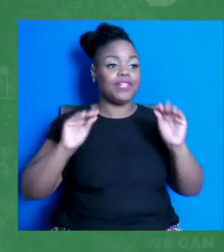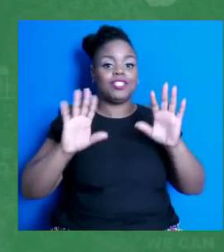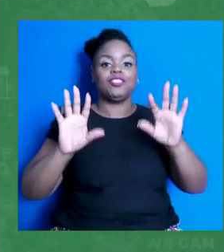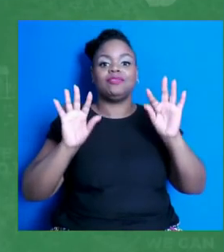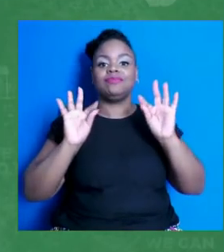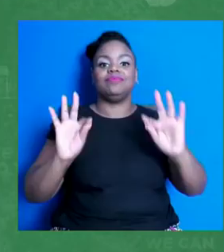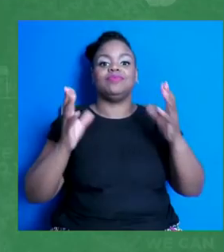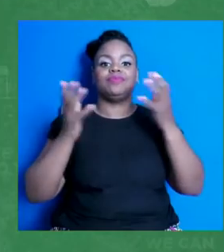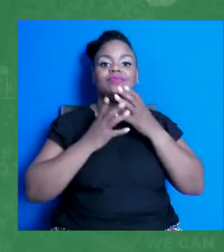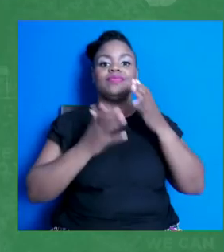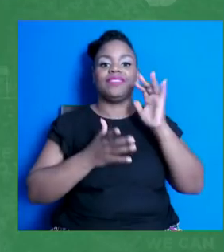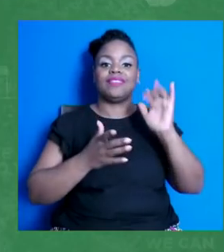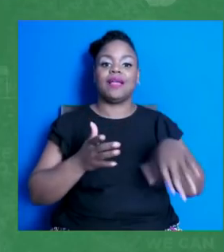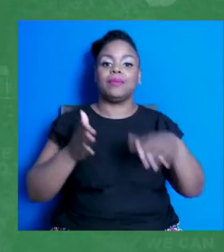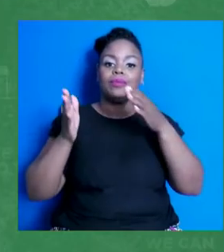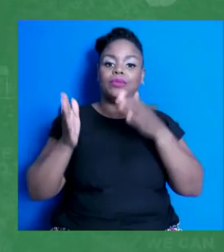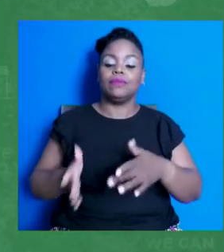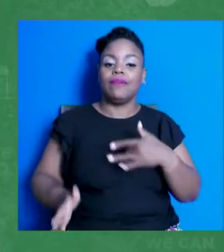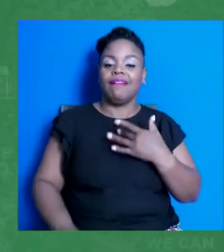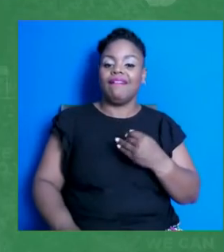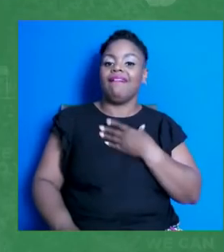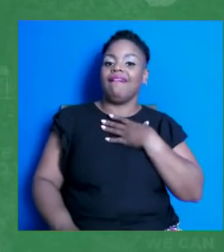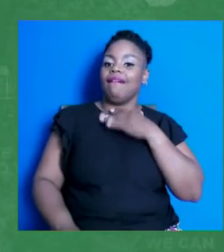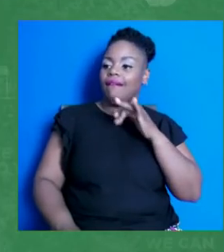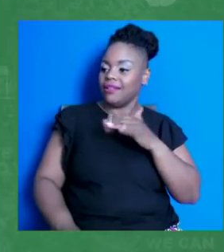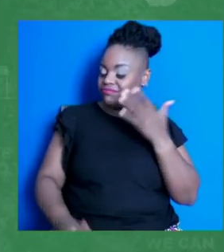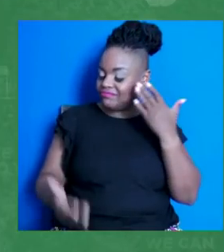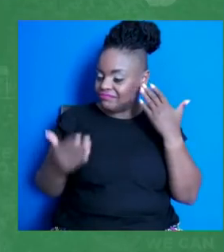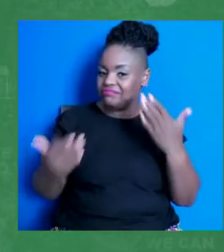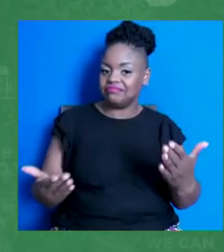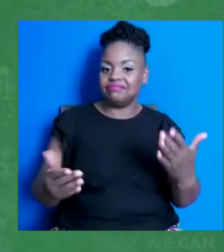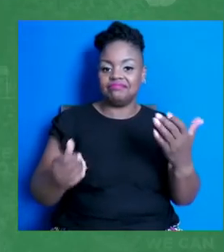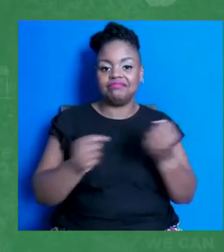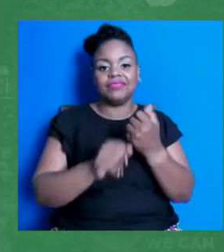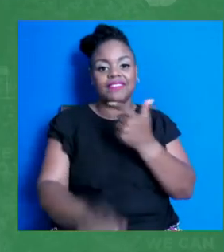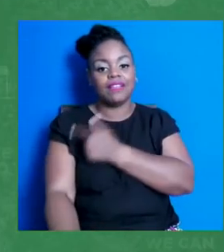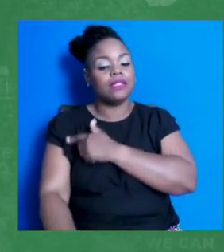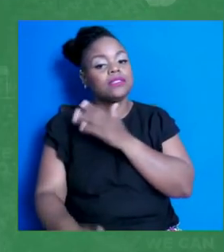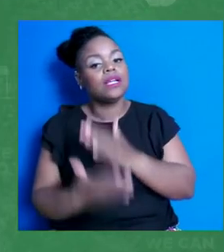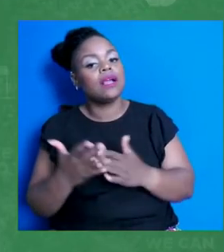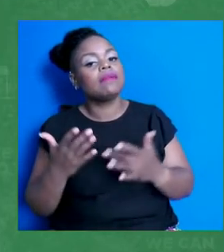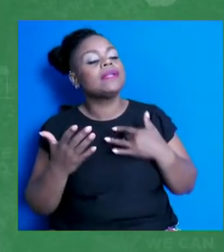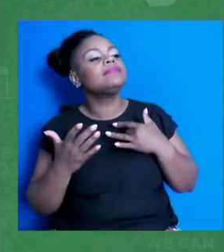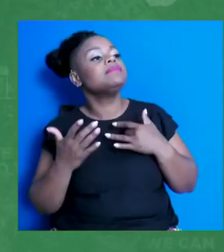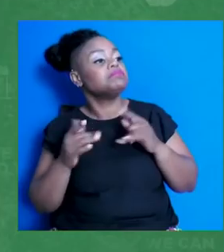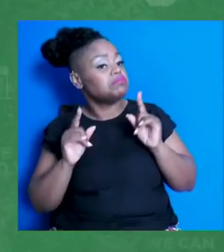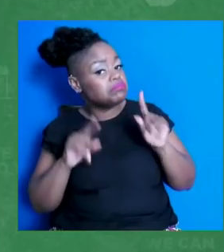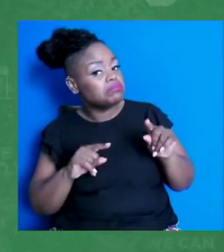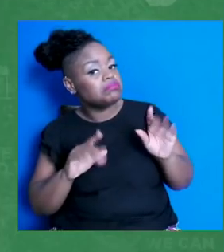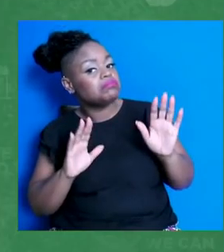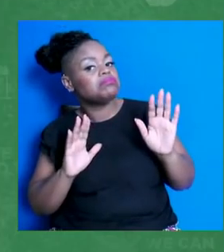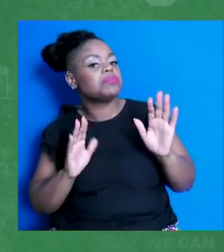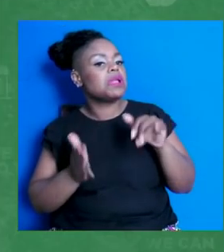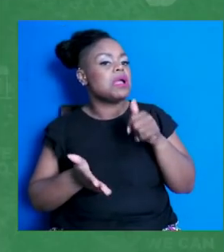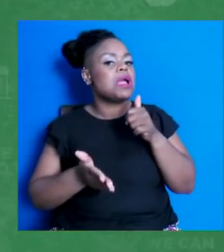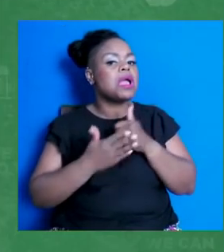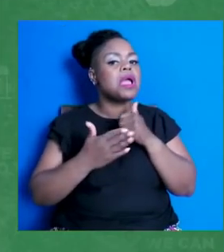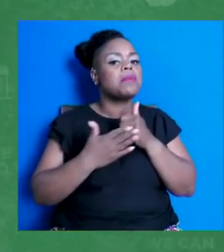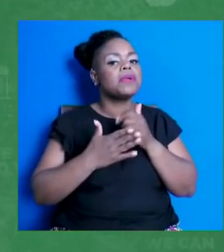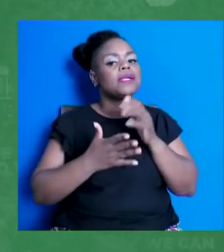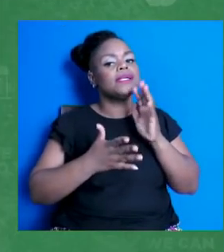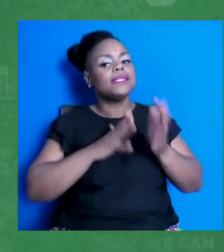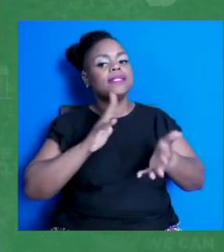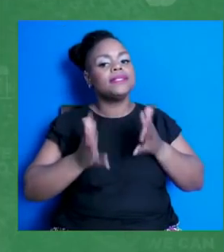to go get vaccinated. Other ones you may have to revisit later on. So if they are interested and ready, help your friend or family make a plan.